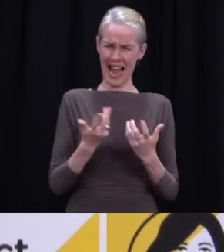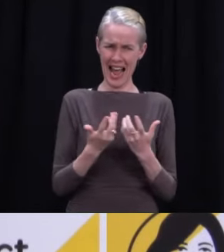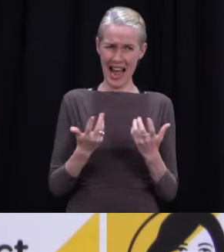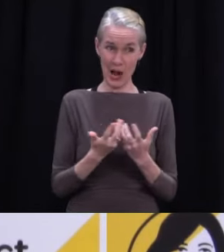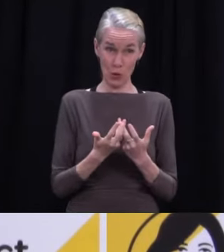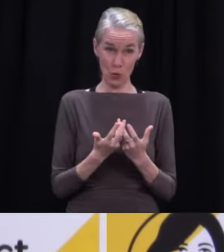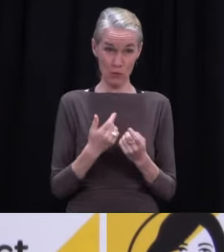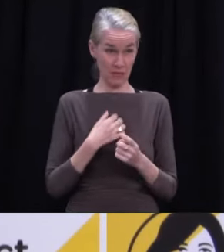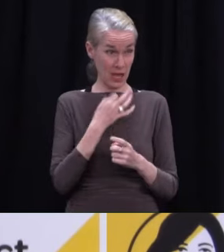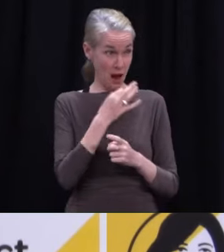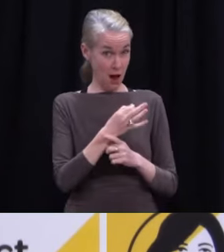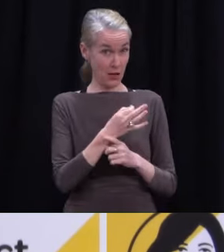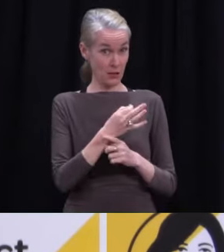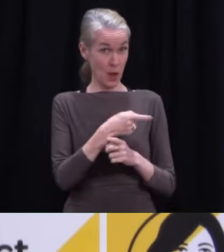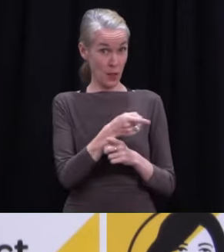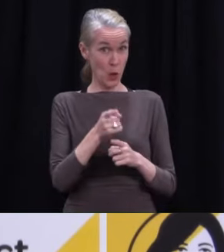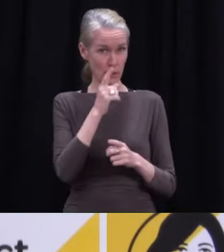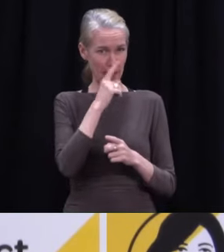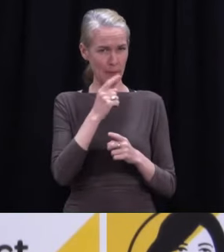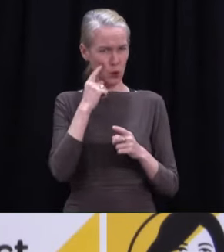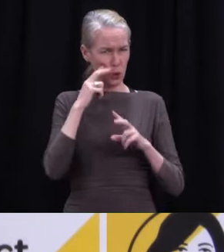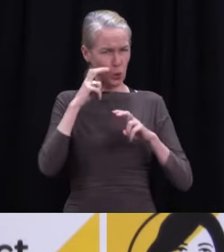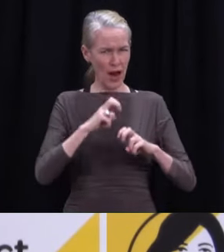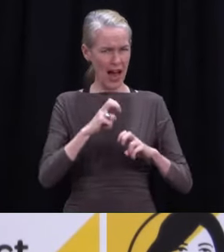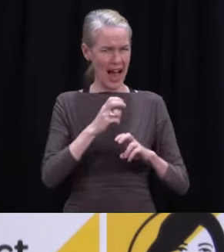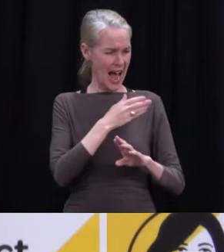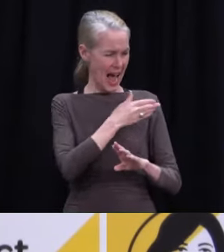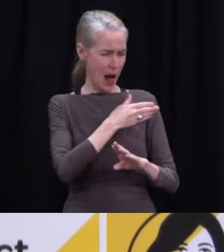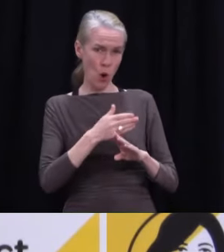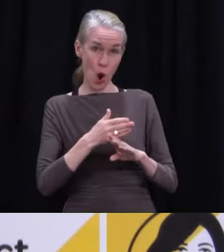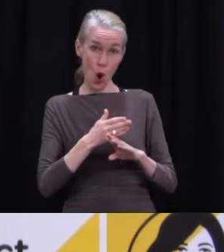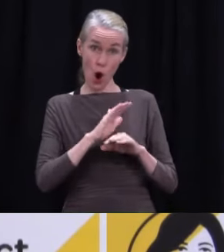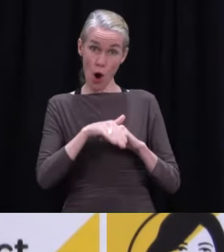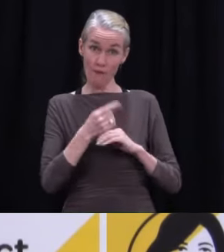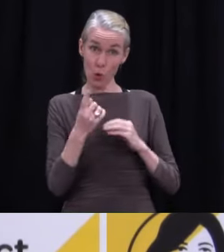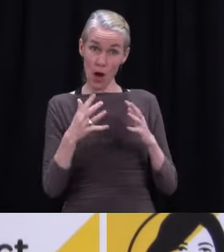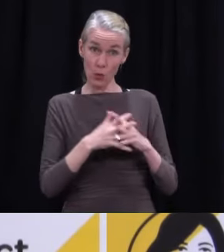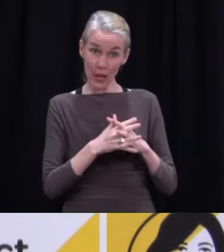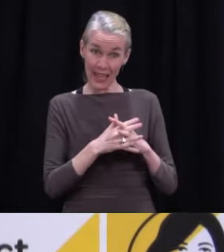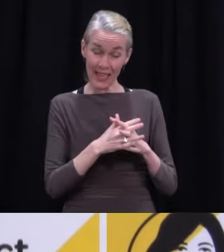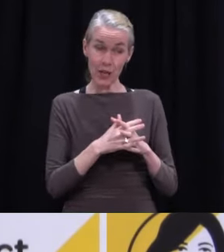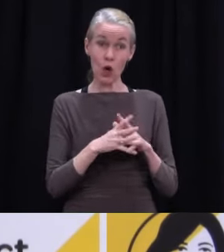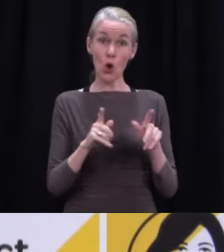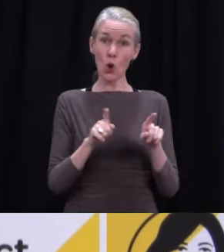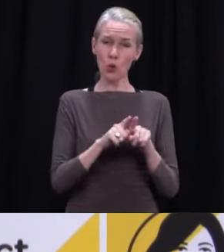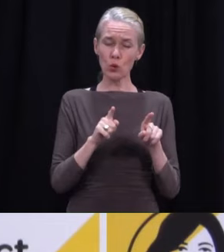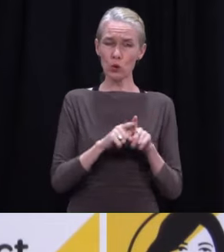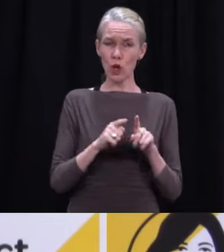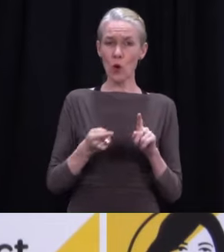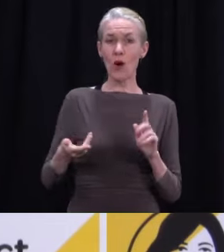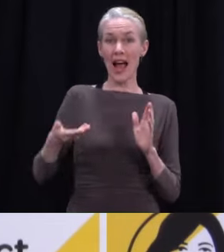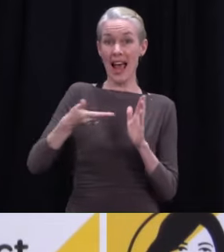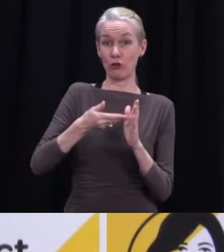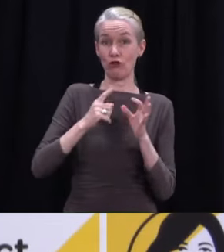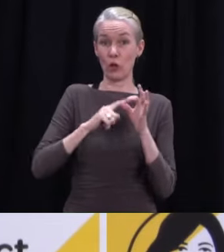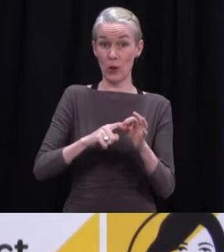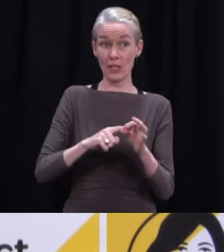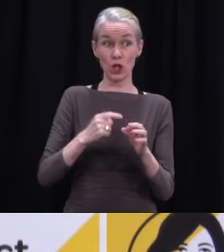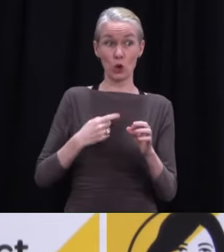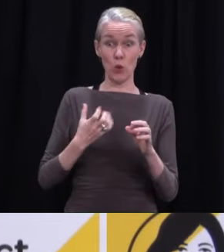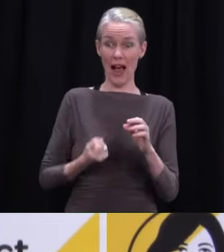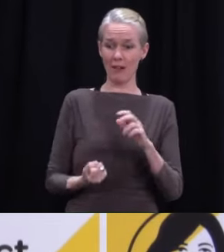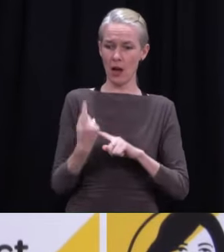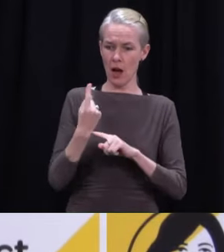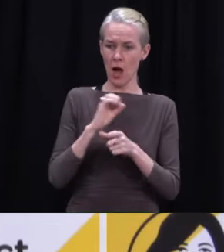still no resolution? And also, have any new variants emerged in the community that don't have a clear genomic link to the other cases?